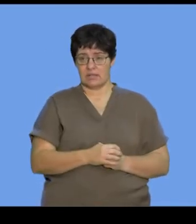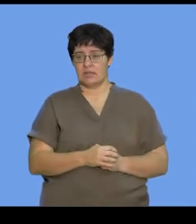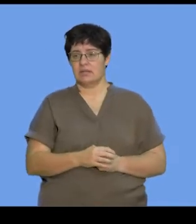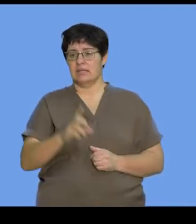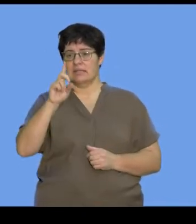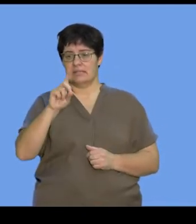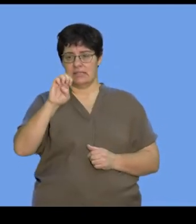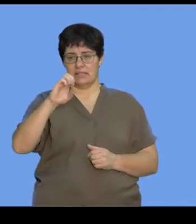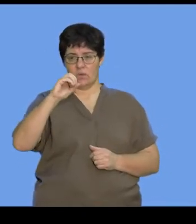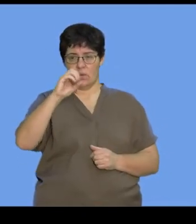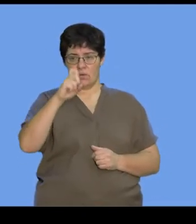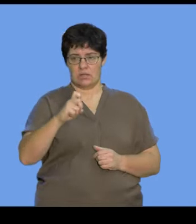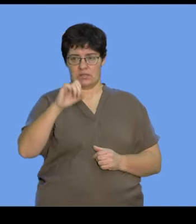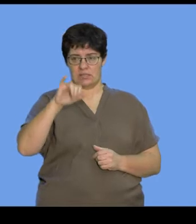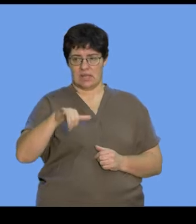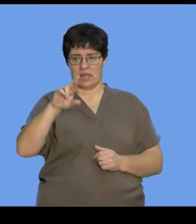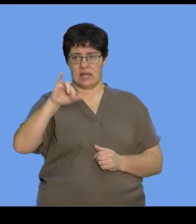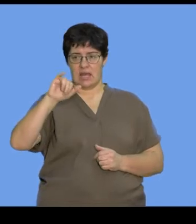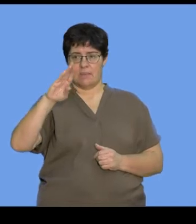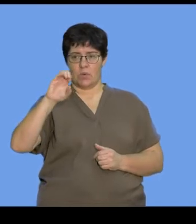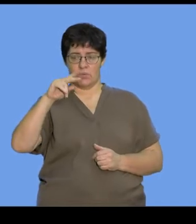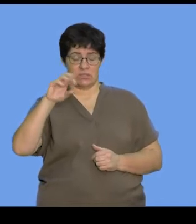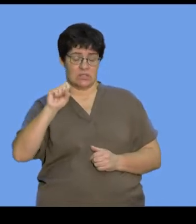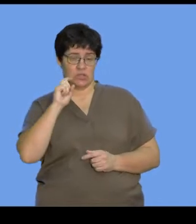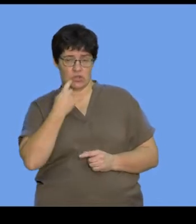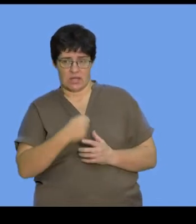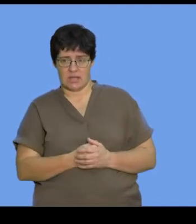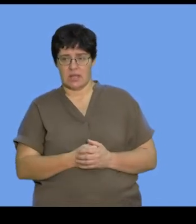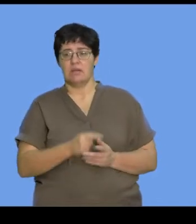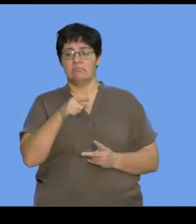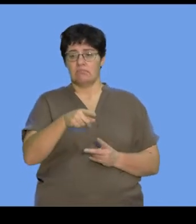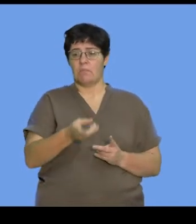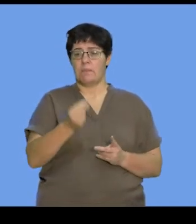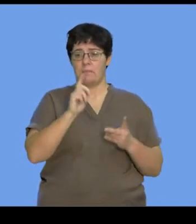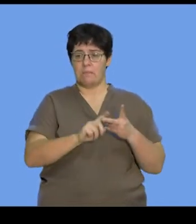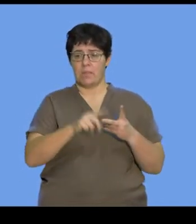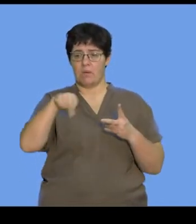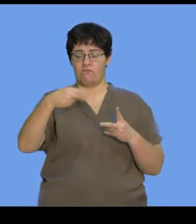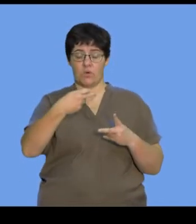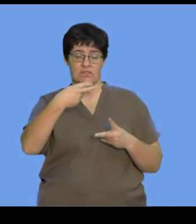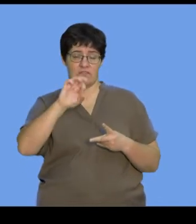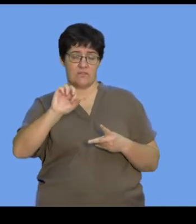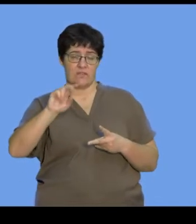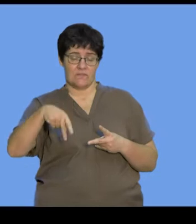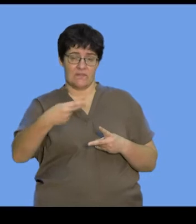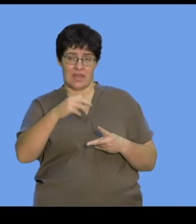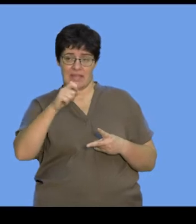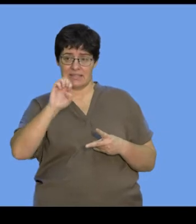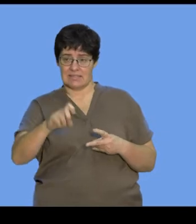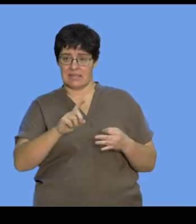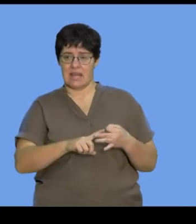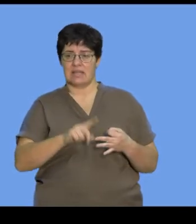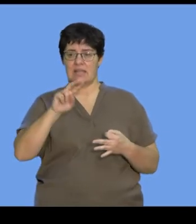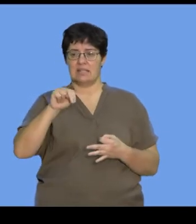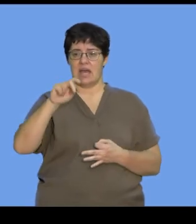sugar molecule. It contains one phosphate group. And it contains one nitrogen-containing base. And so,